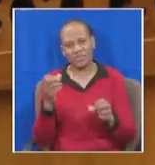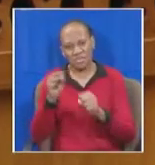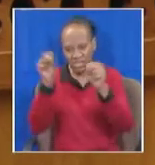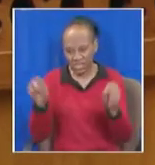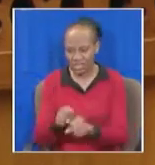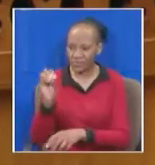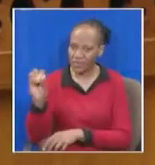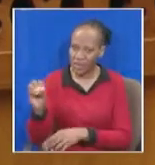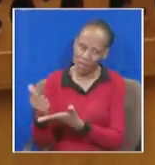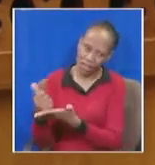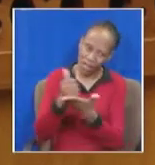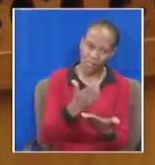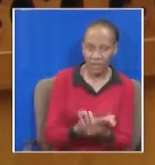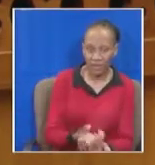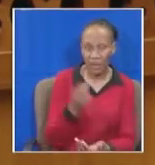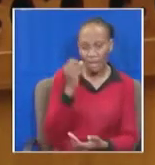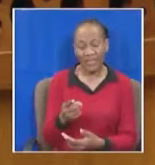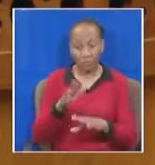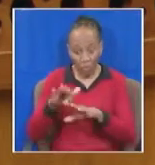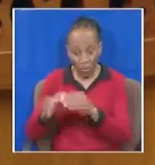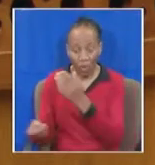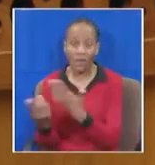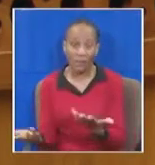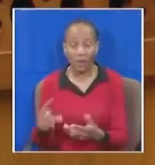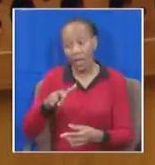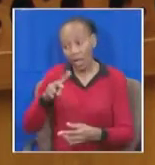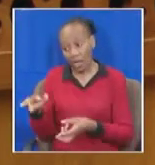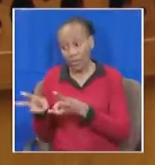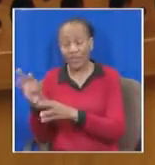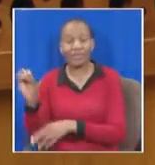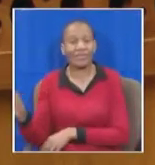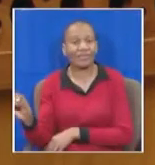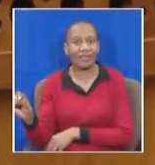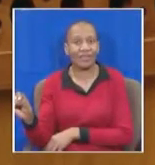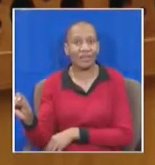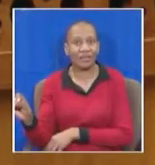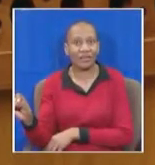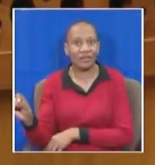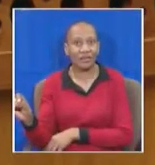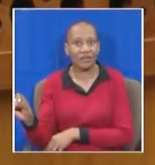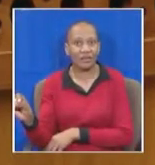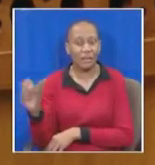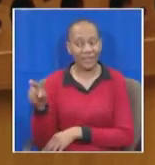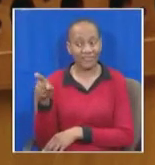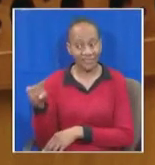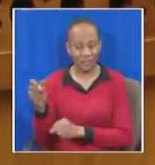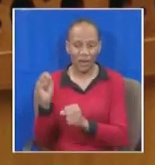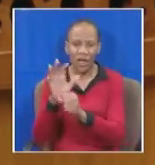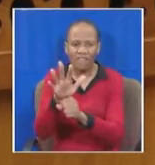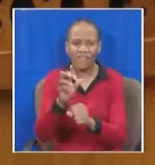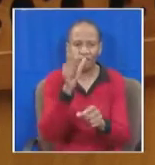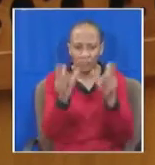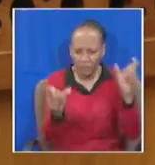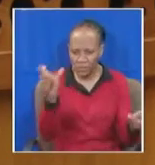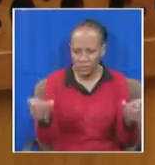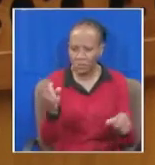and may be able to reject the narrative. Others, however, are profoundly affected. And society,